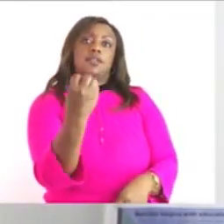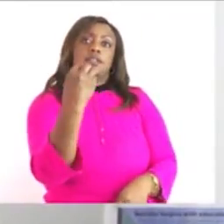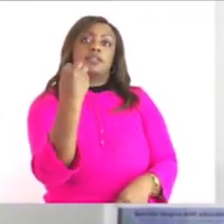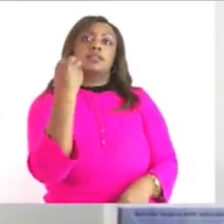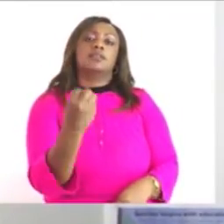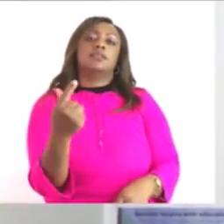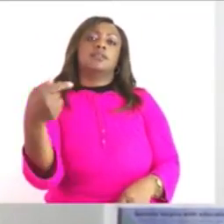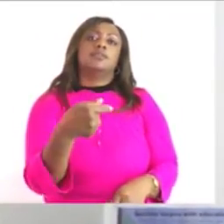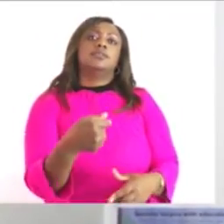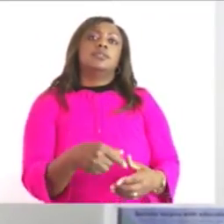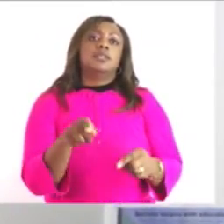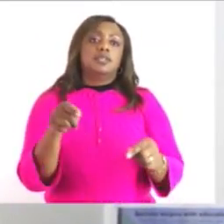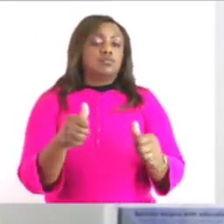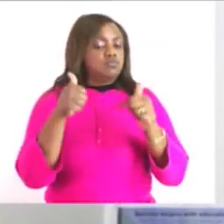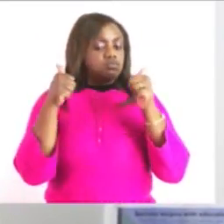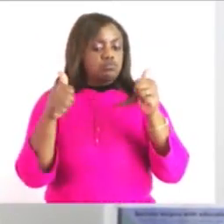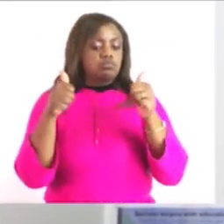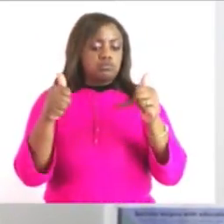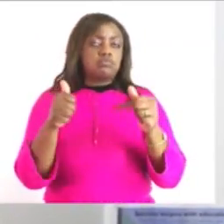so that means it was